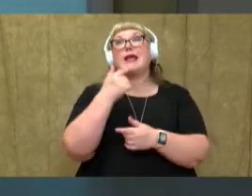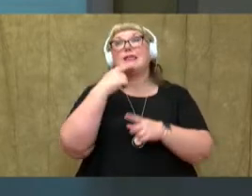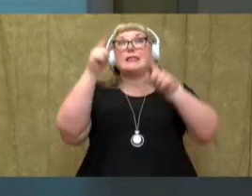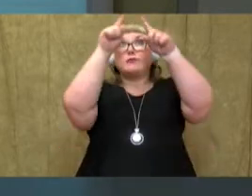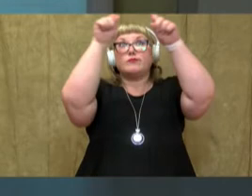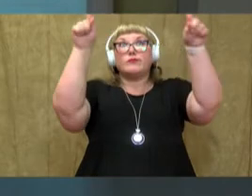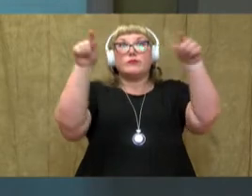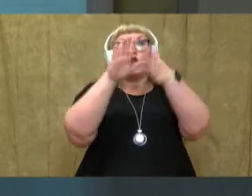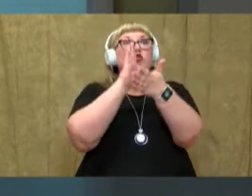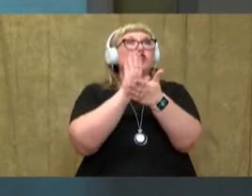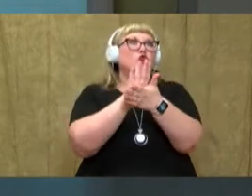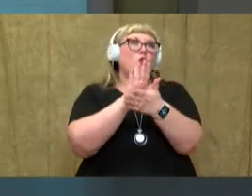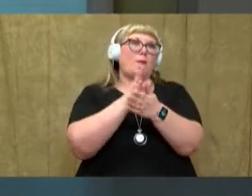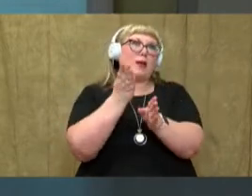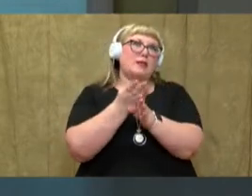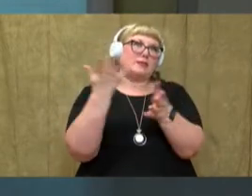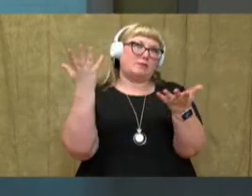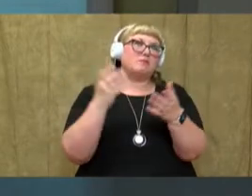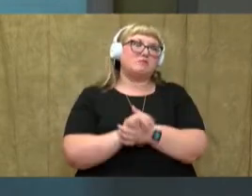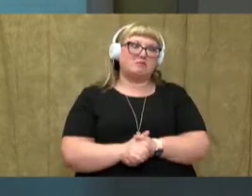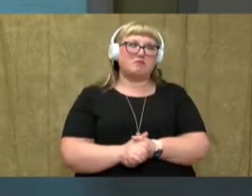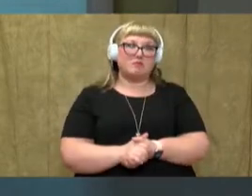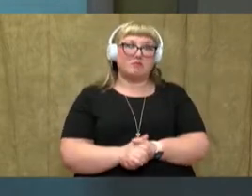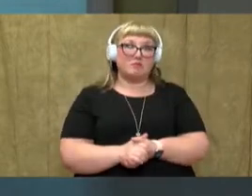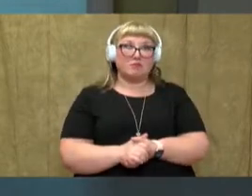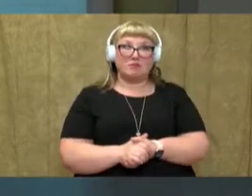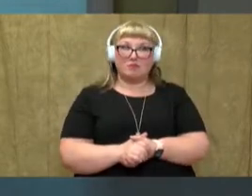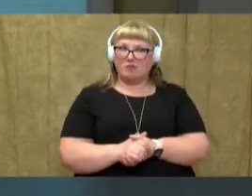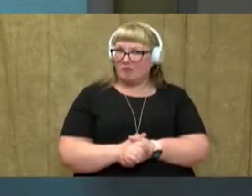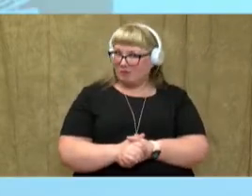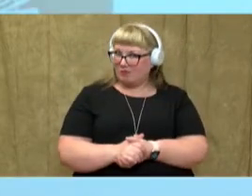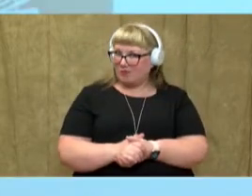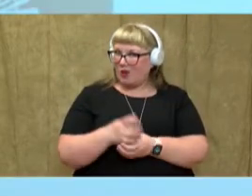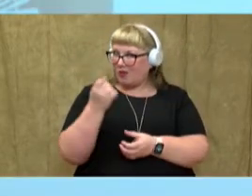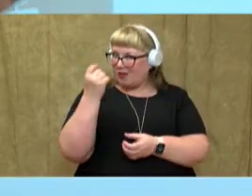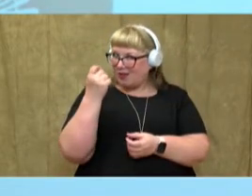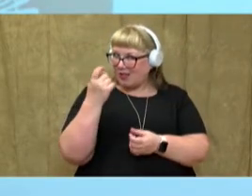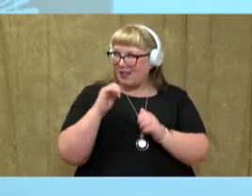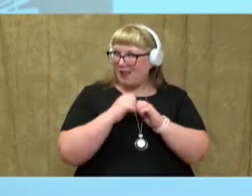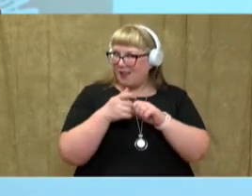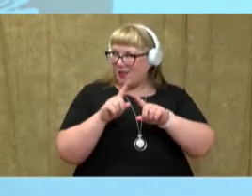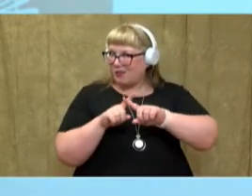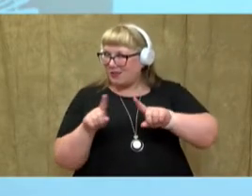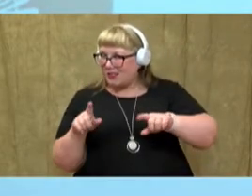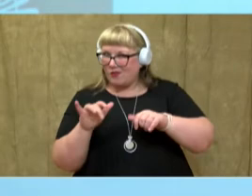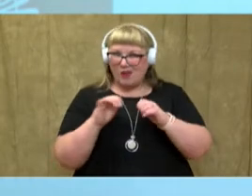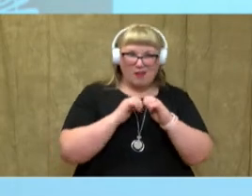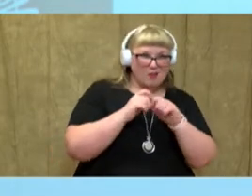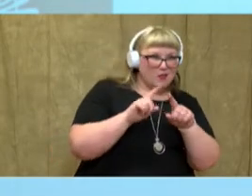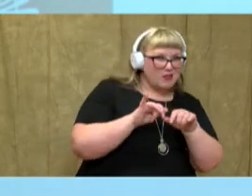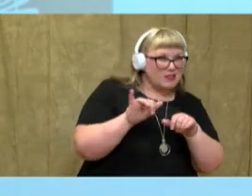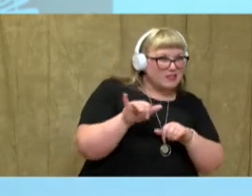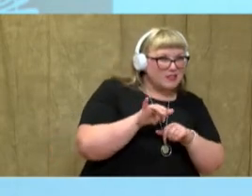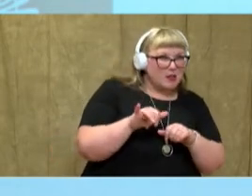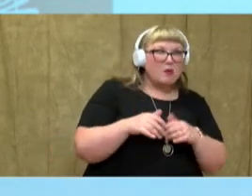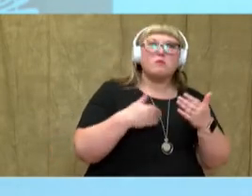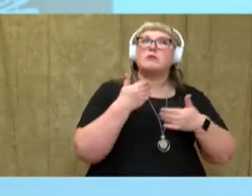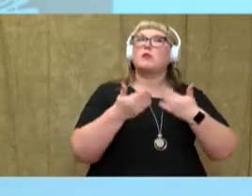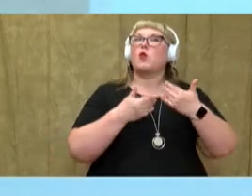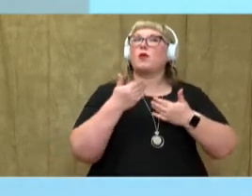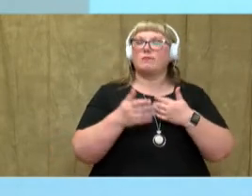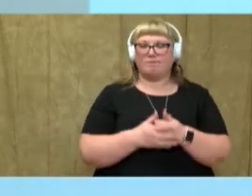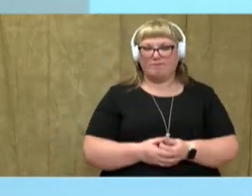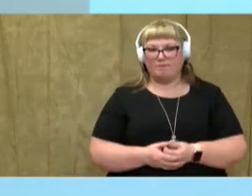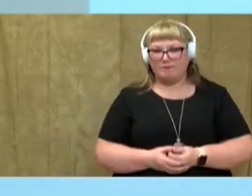school bus. All right. Are you already putting together some ways that they are different and they are the same? Let's keep going.